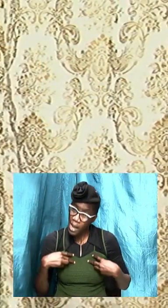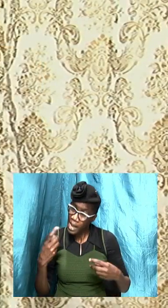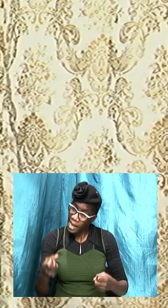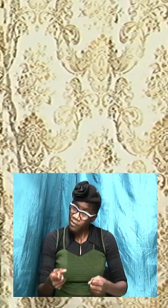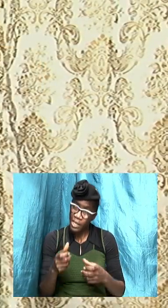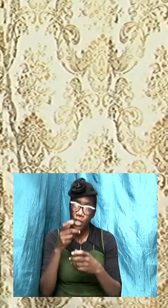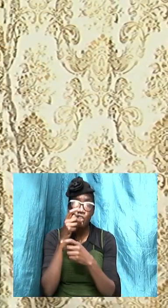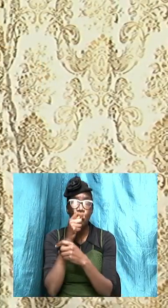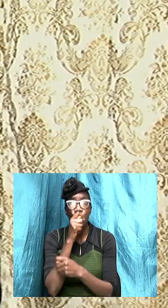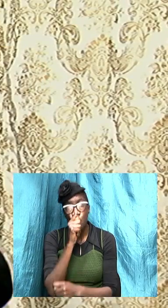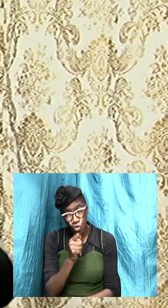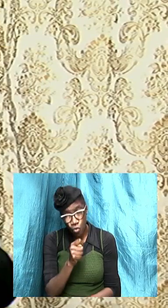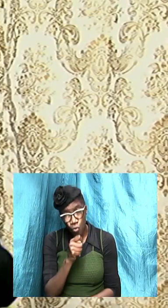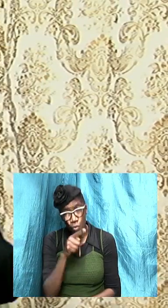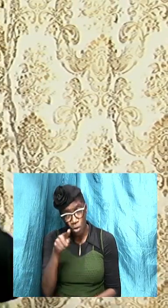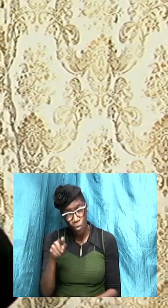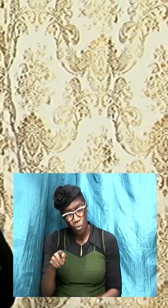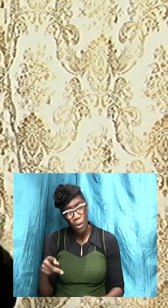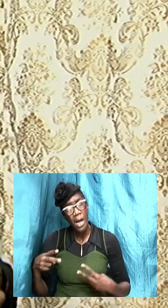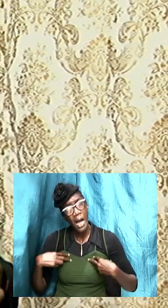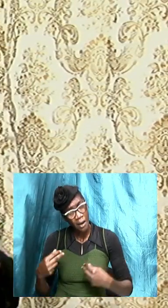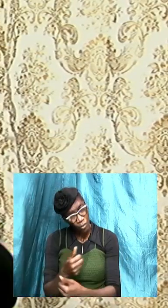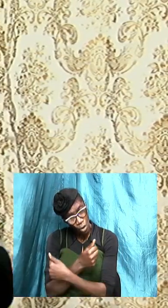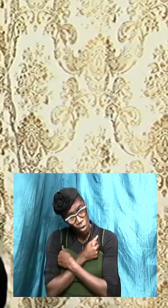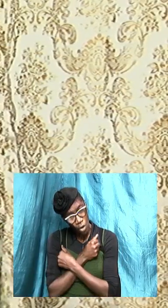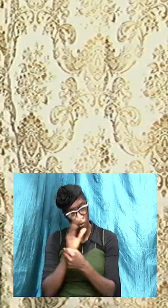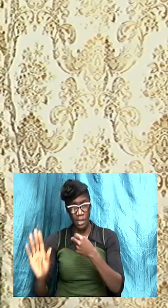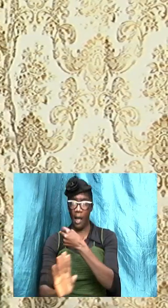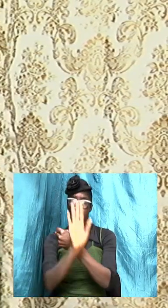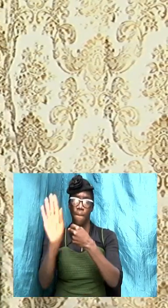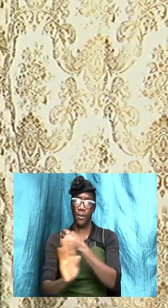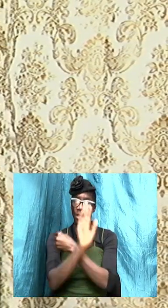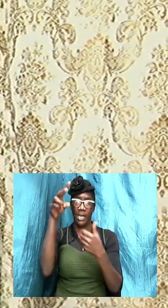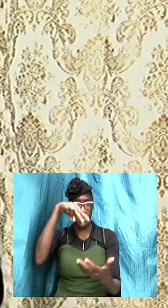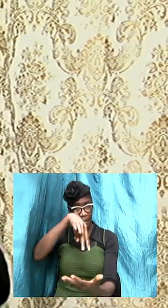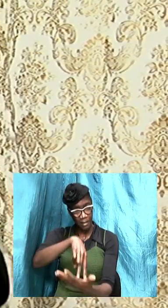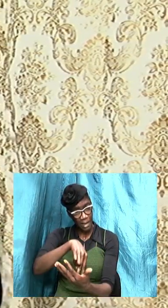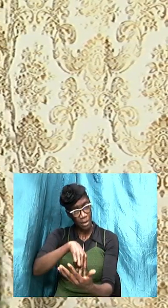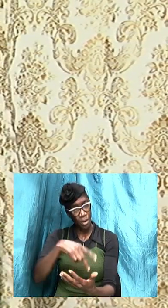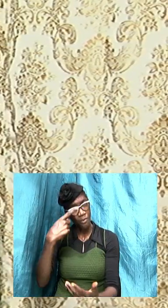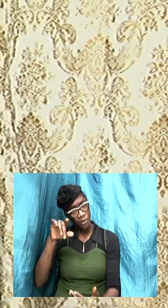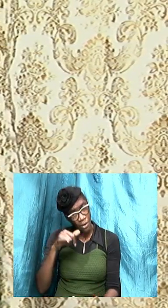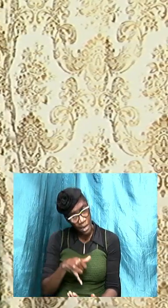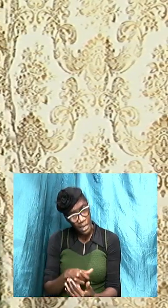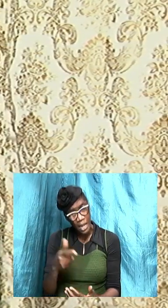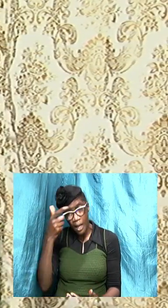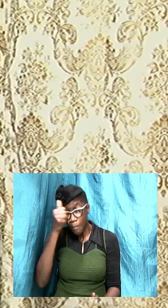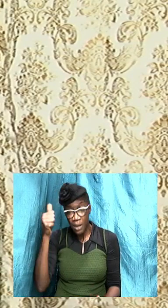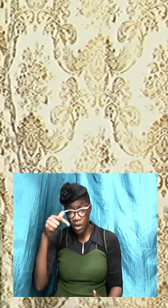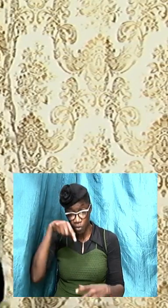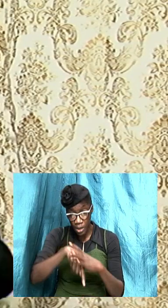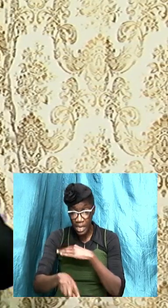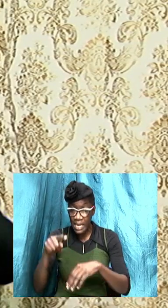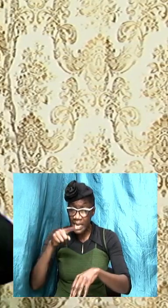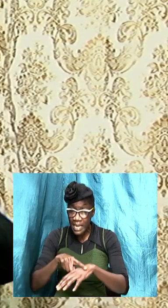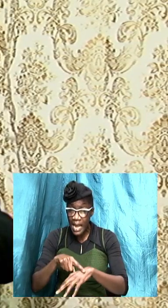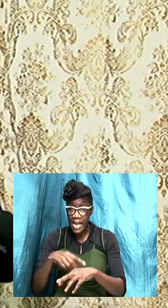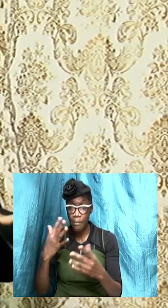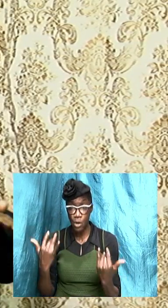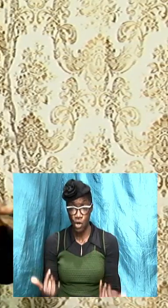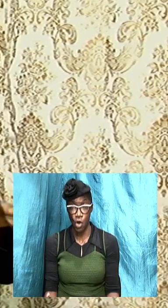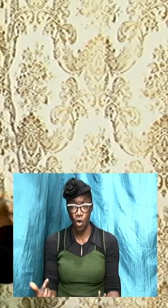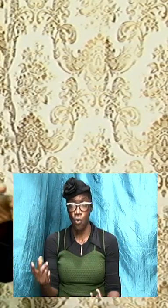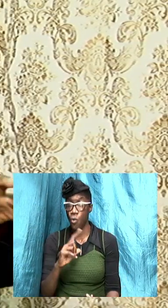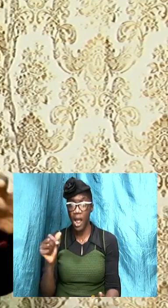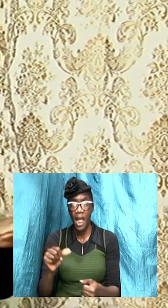got to embrace it you have got to protect it you have got to stand up for it because we are in a time right now where everything